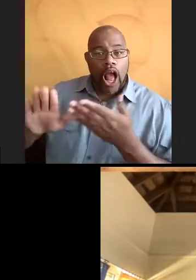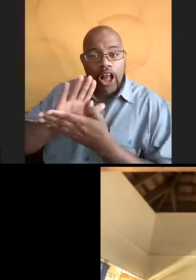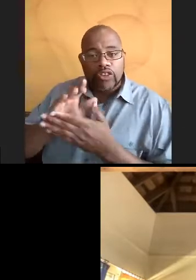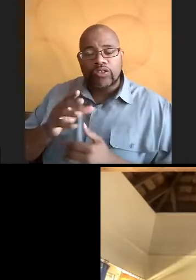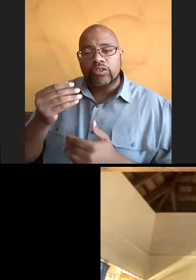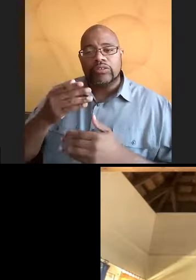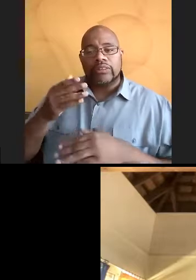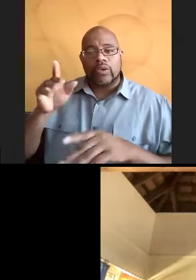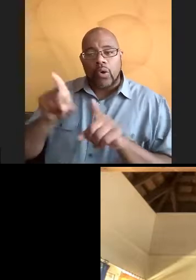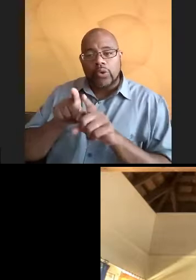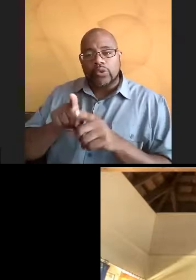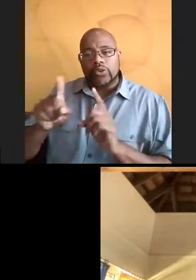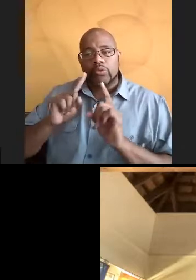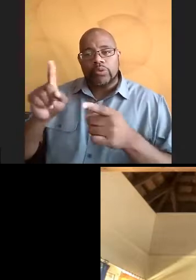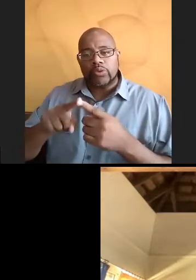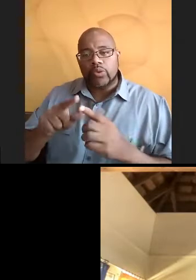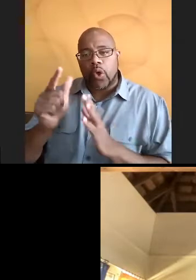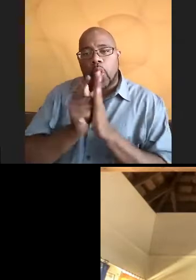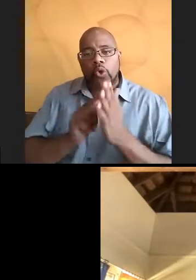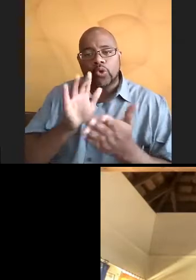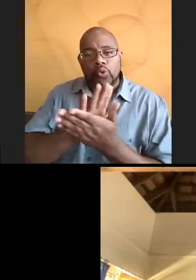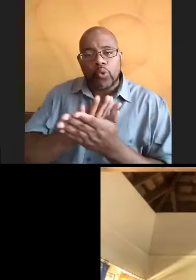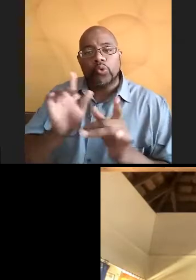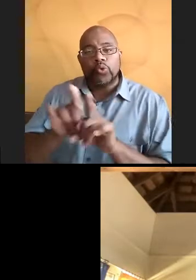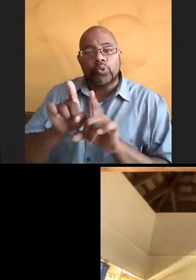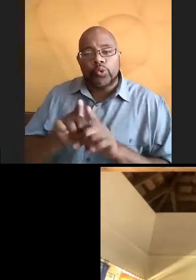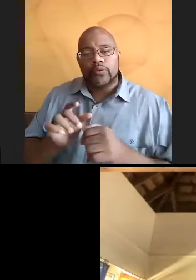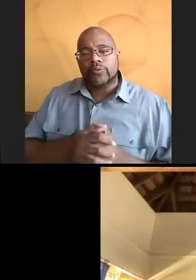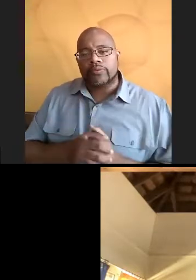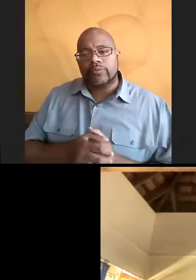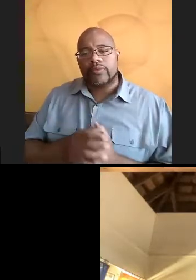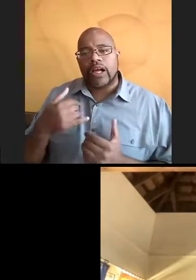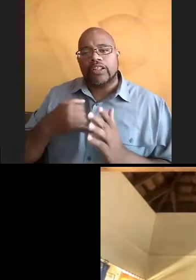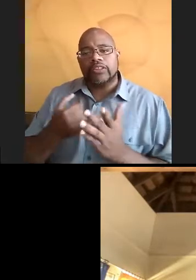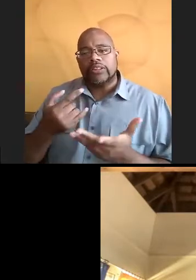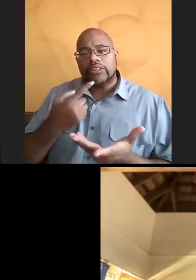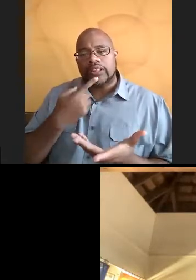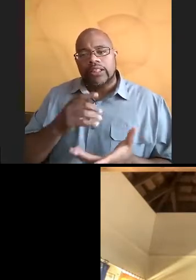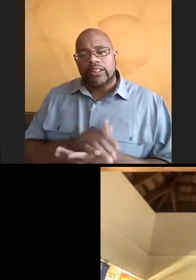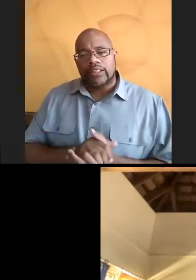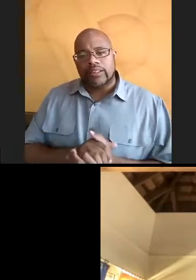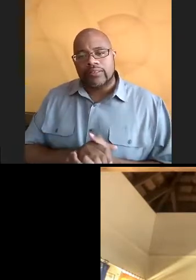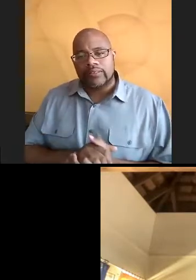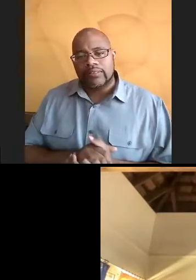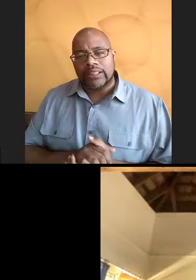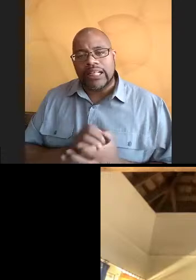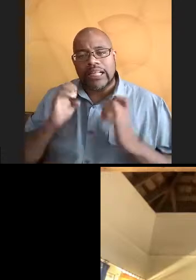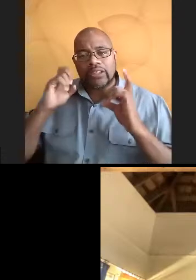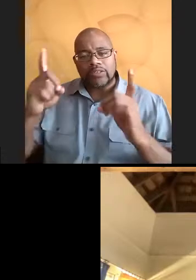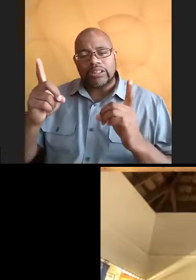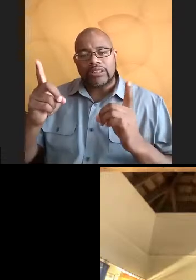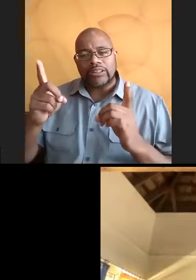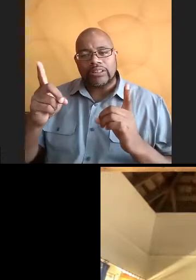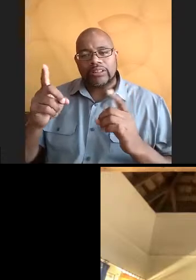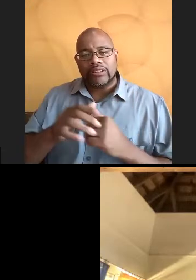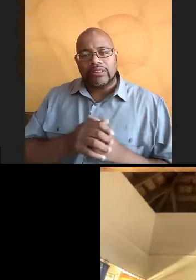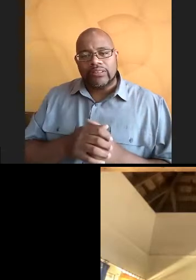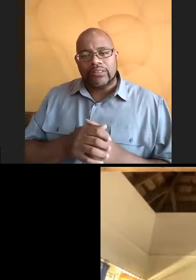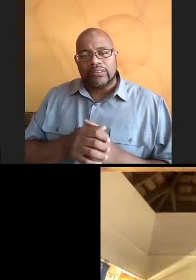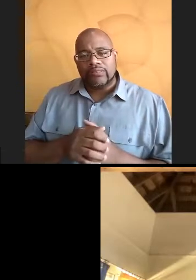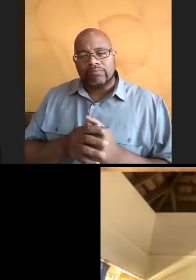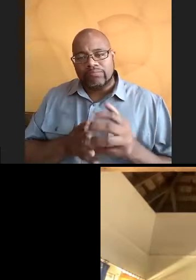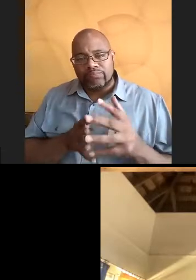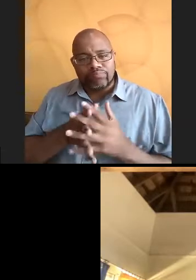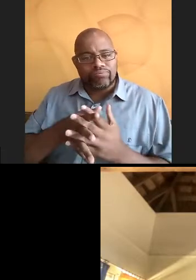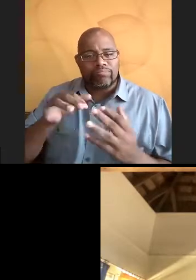on top of that, she went to law school as well. So I just say education was important to her, but I